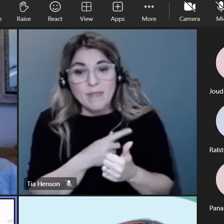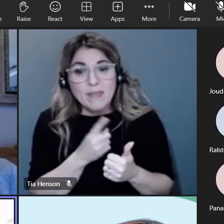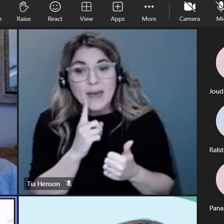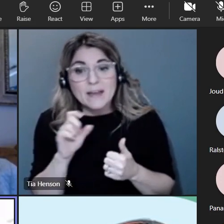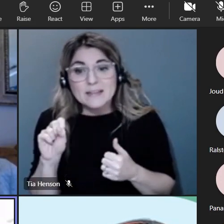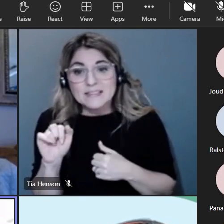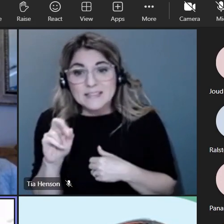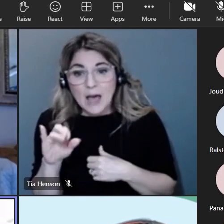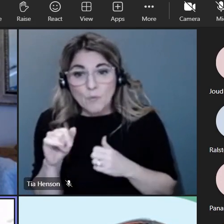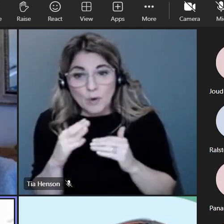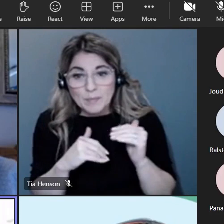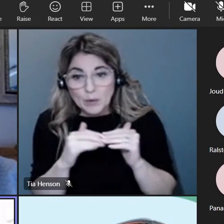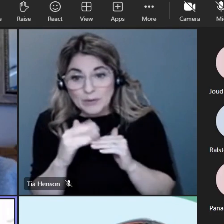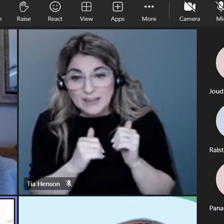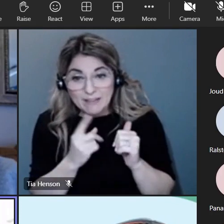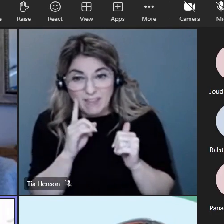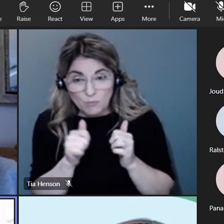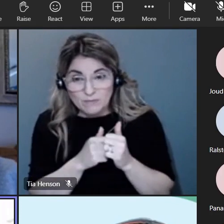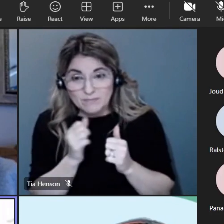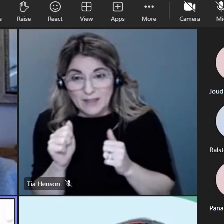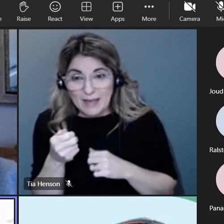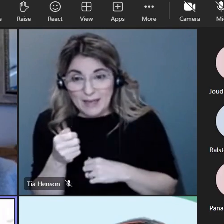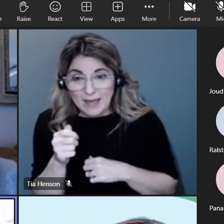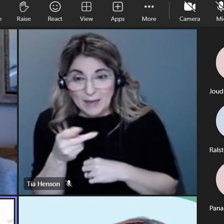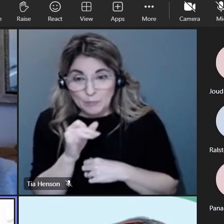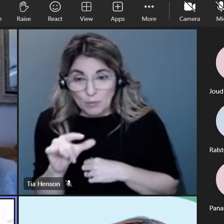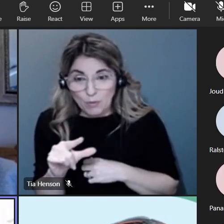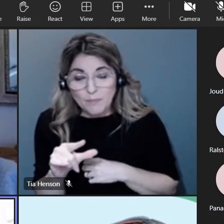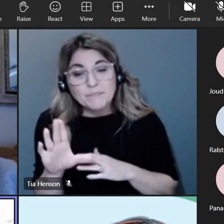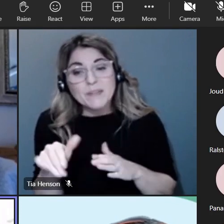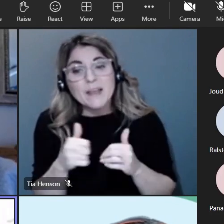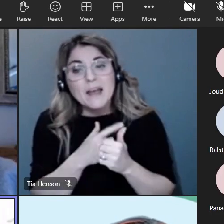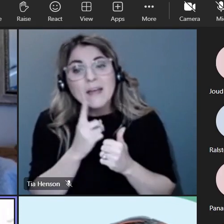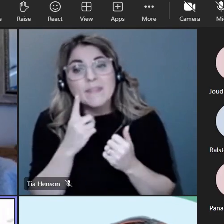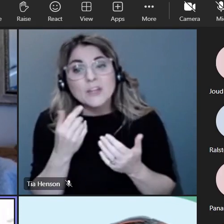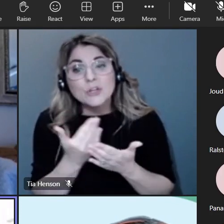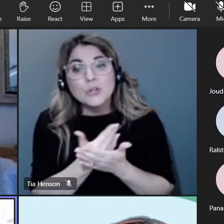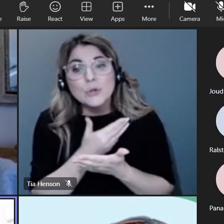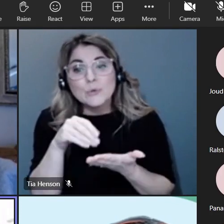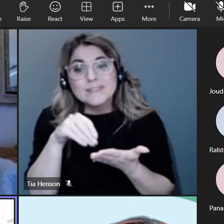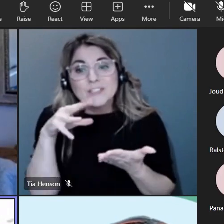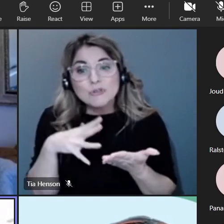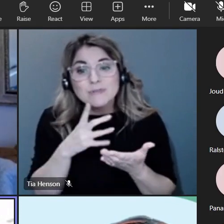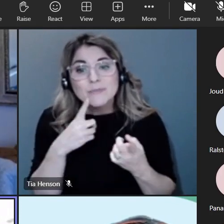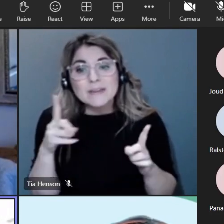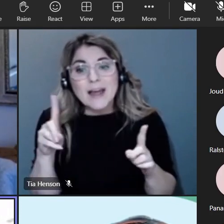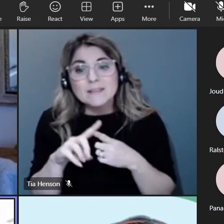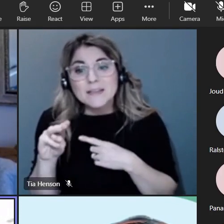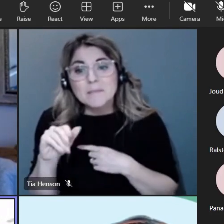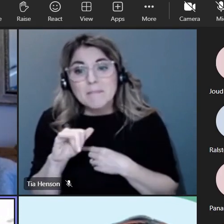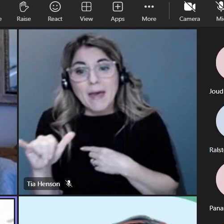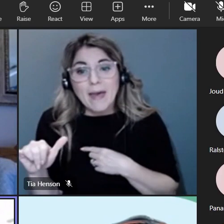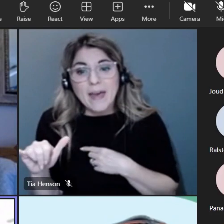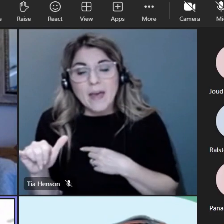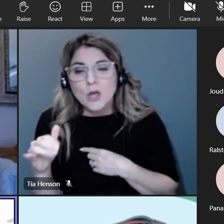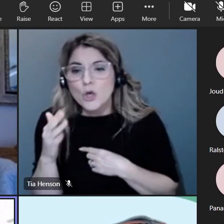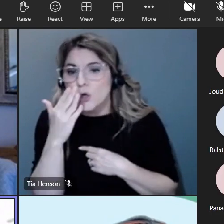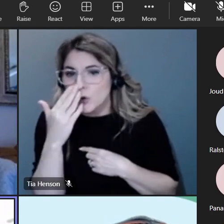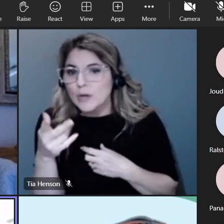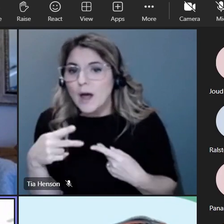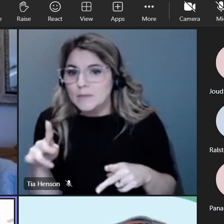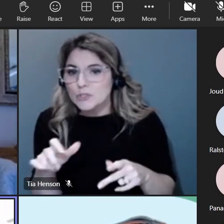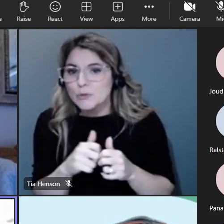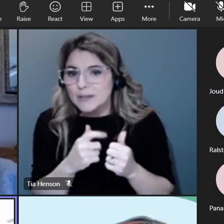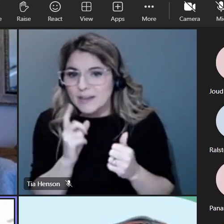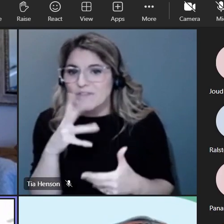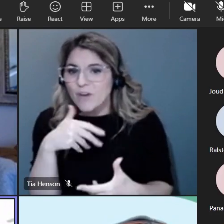building in april um and then the new students will be announced in may and i think it's a good opportunity to kind of get them involved before you know summer break